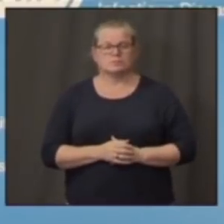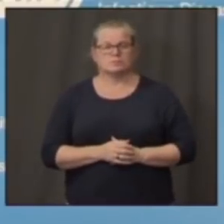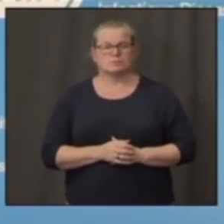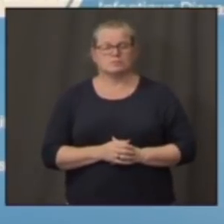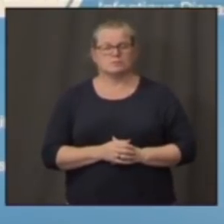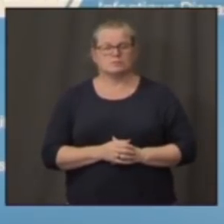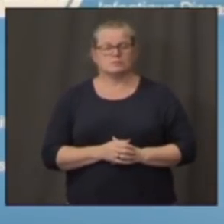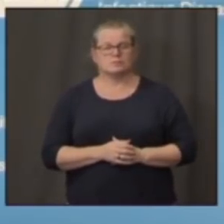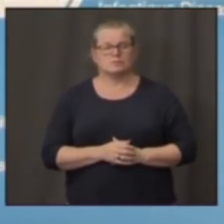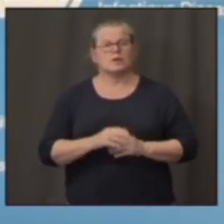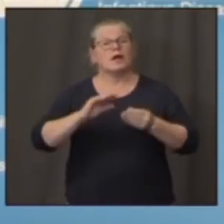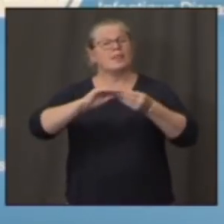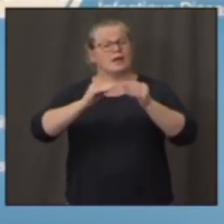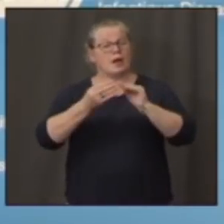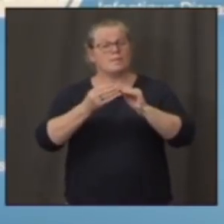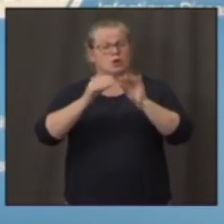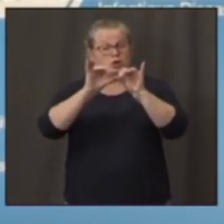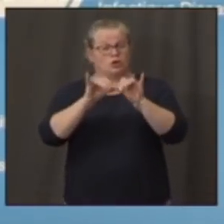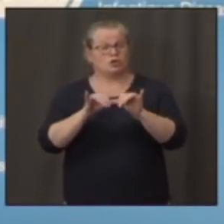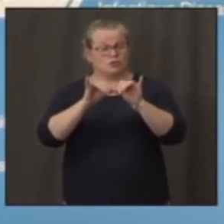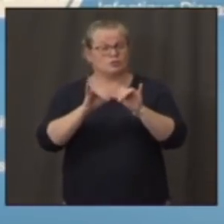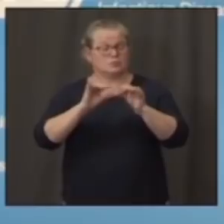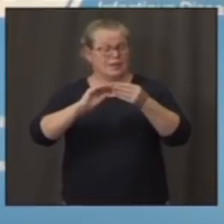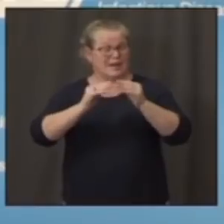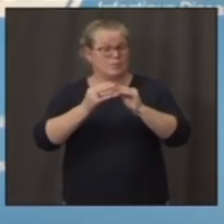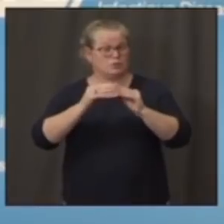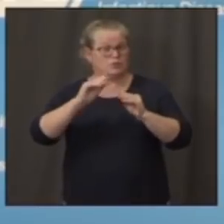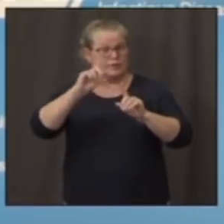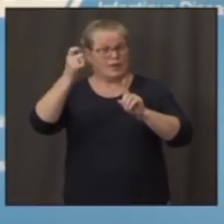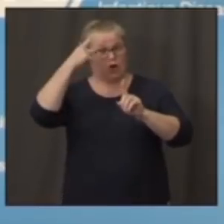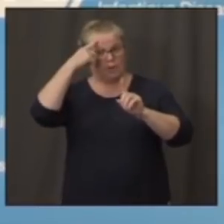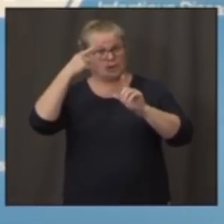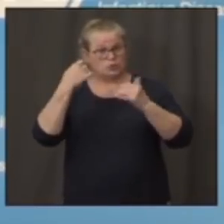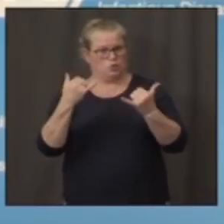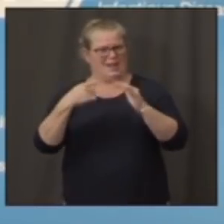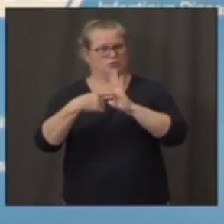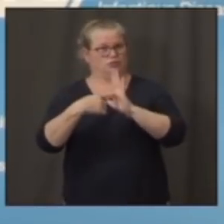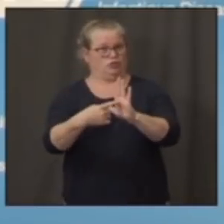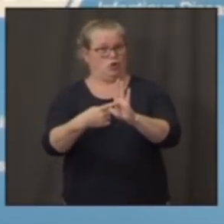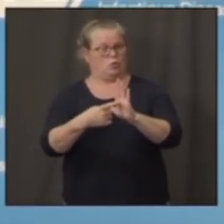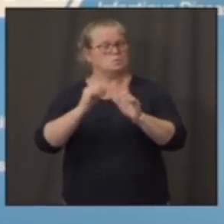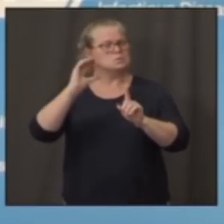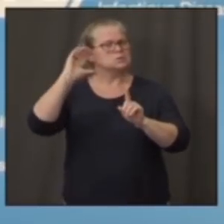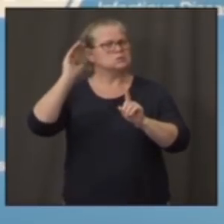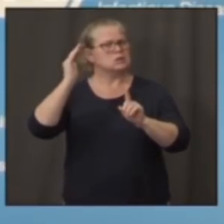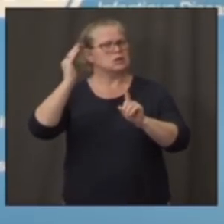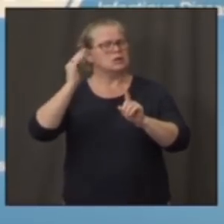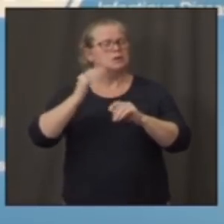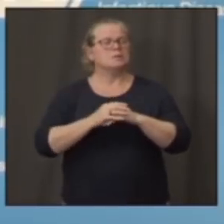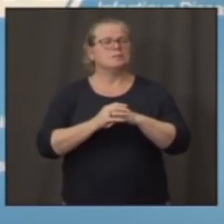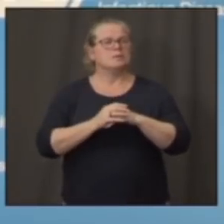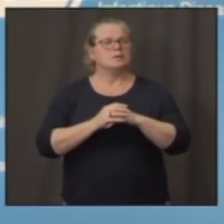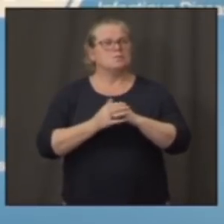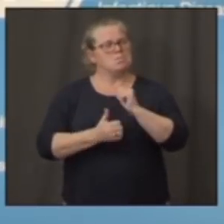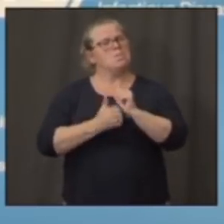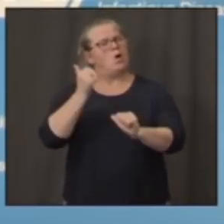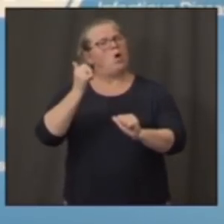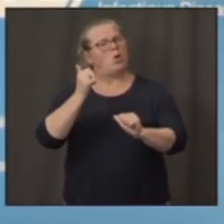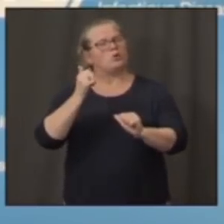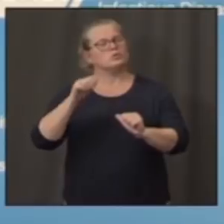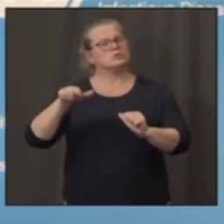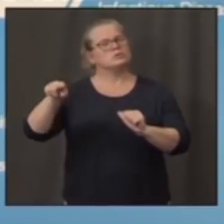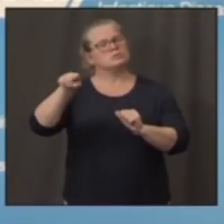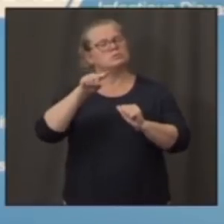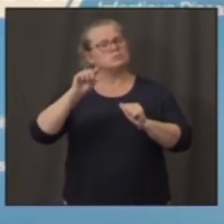showed today that most of Connecticut, if not all of it, would fall into the low risk category, which favors